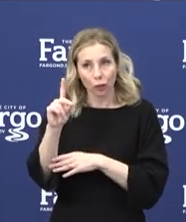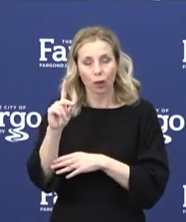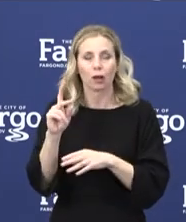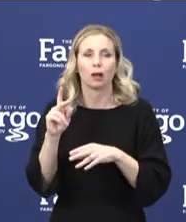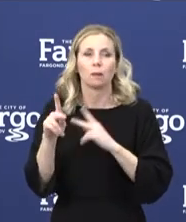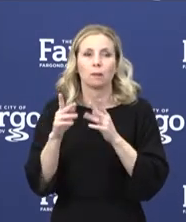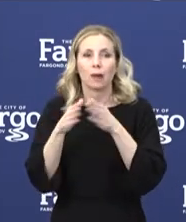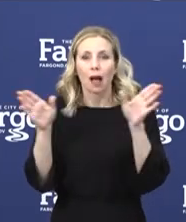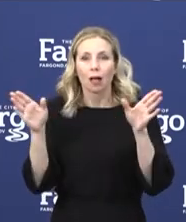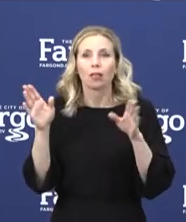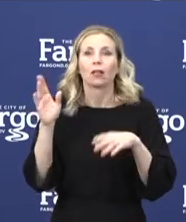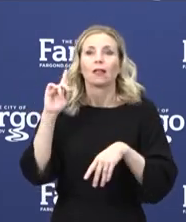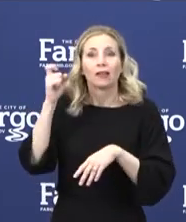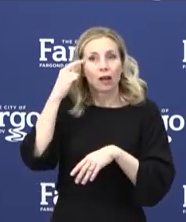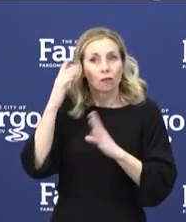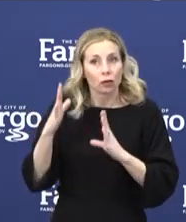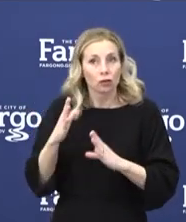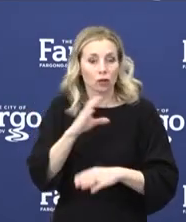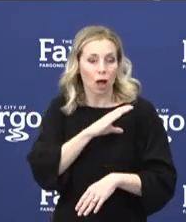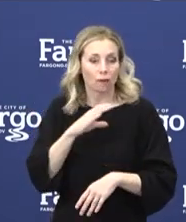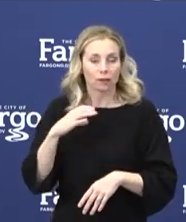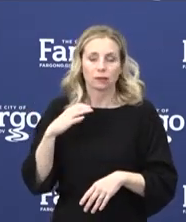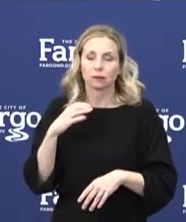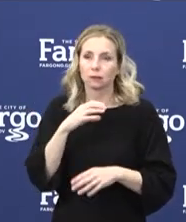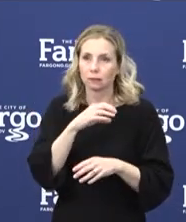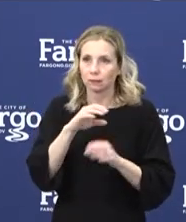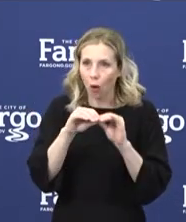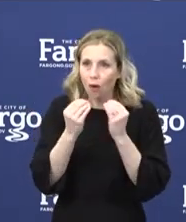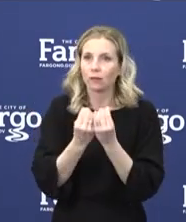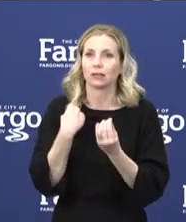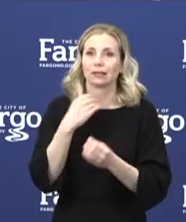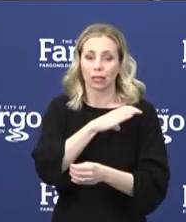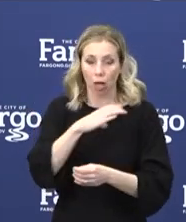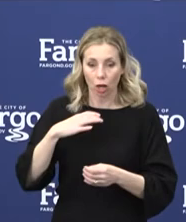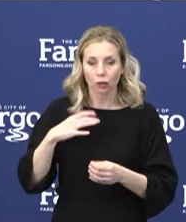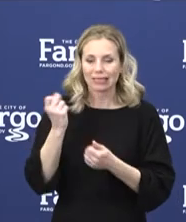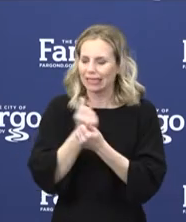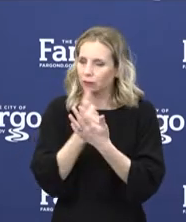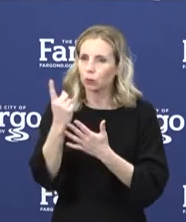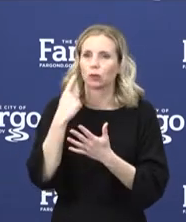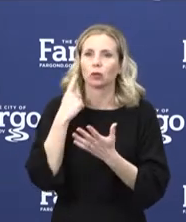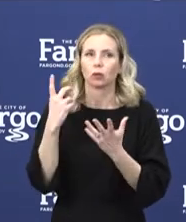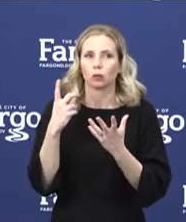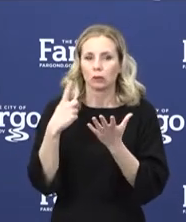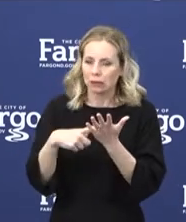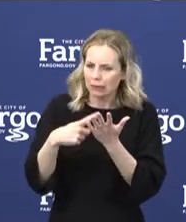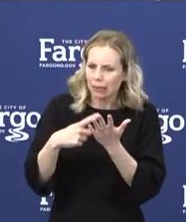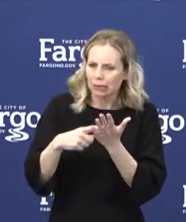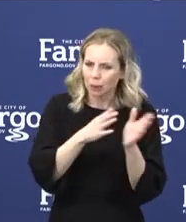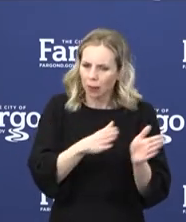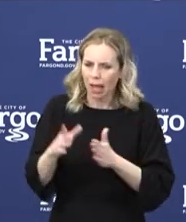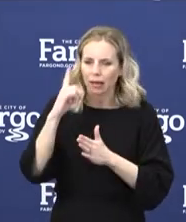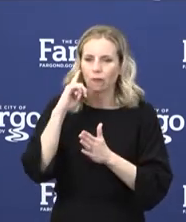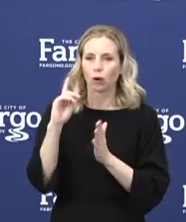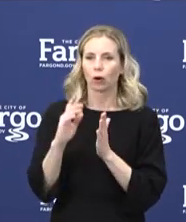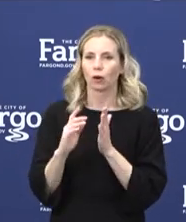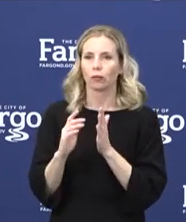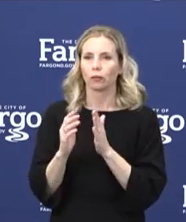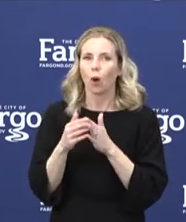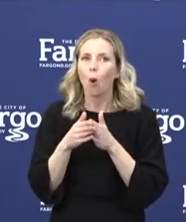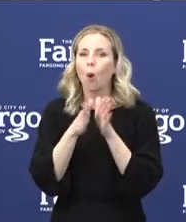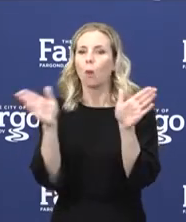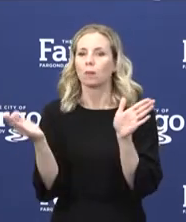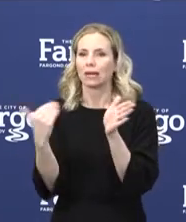of Commerce, the governor's office, and our local business community to begin planning for the phased reopening of our community and our